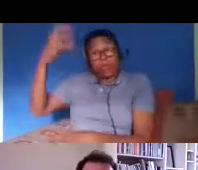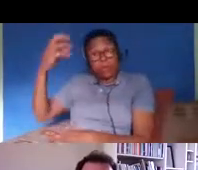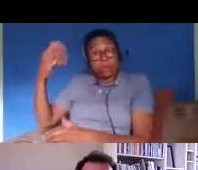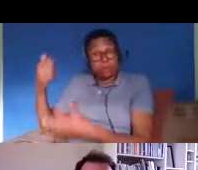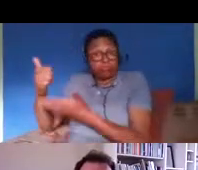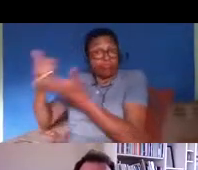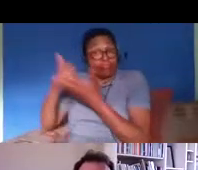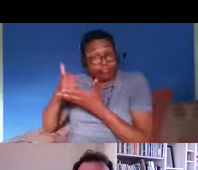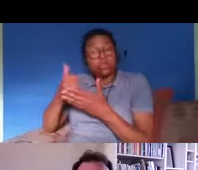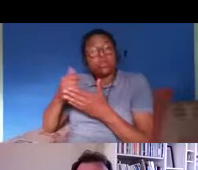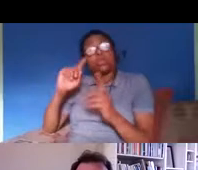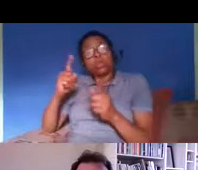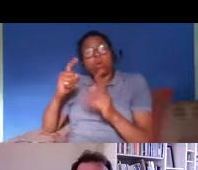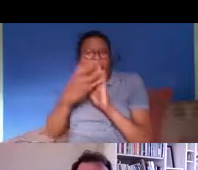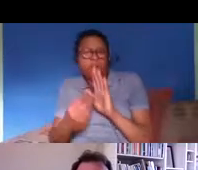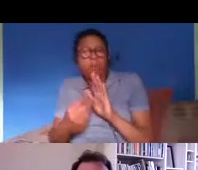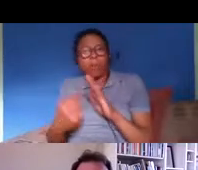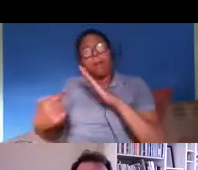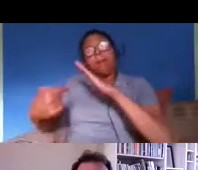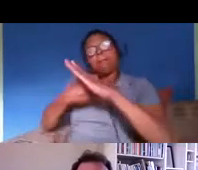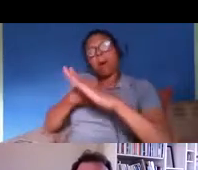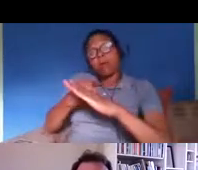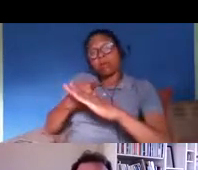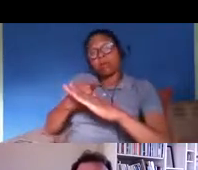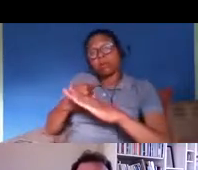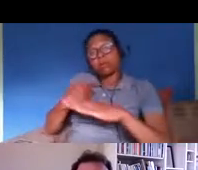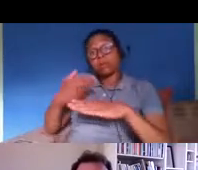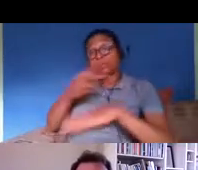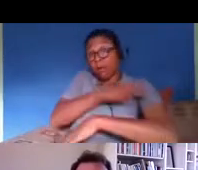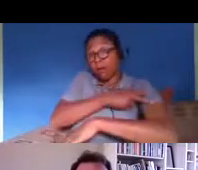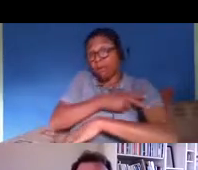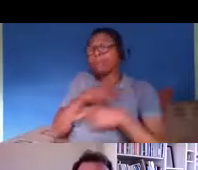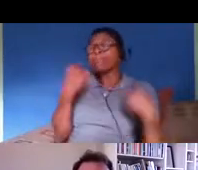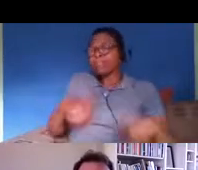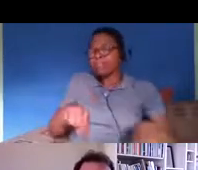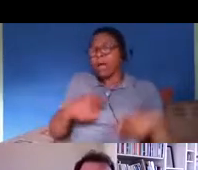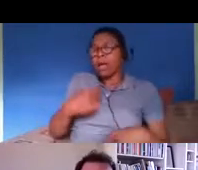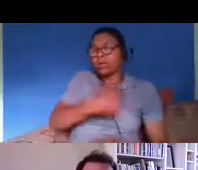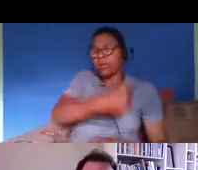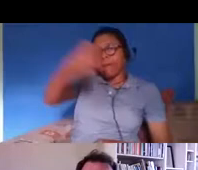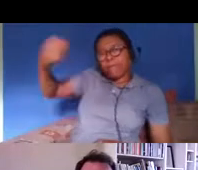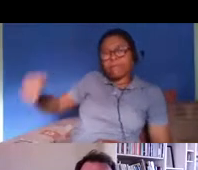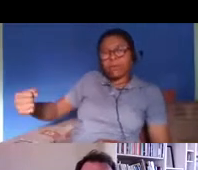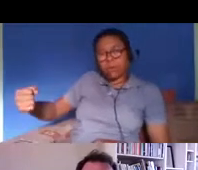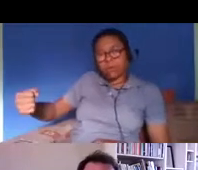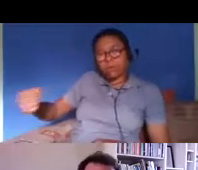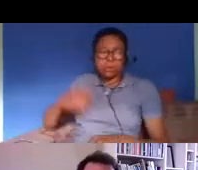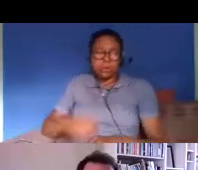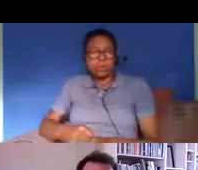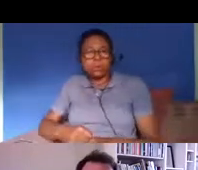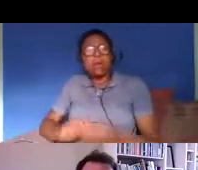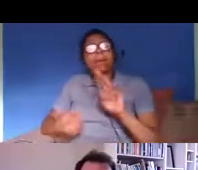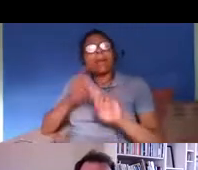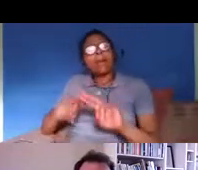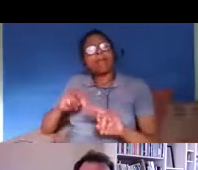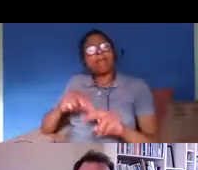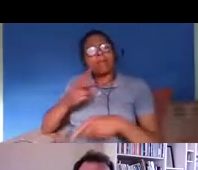furloughed um but um we haven't had any proper assurances from the home office that if a worker is furloughed and their income